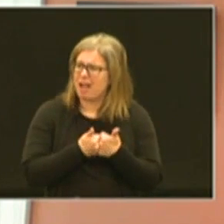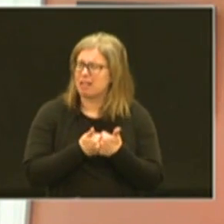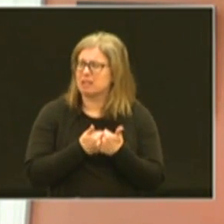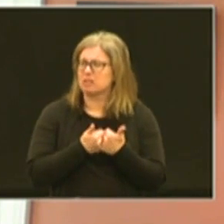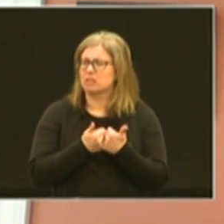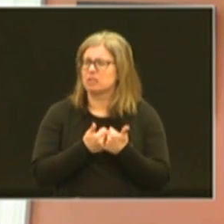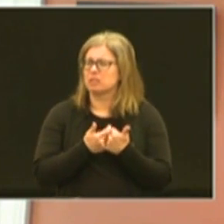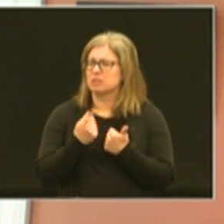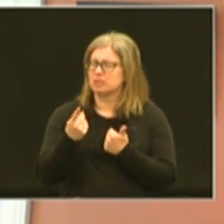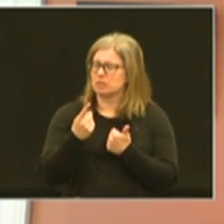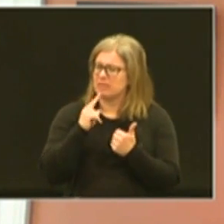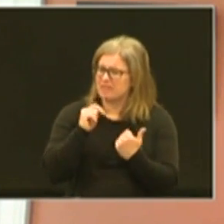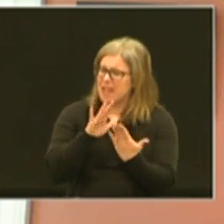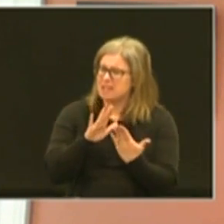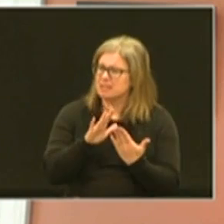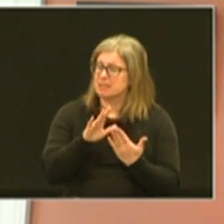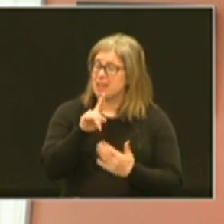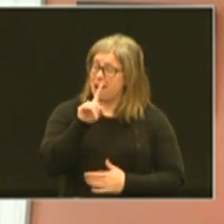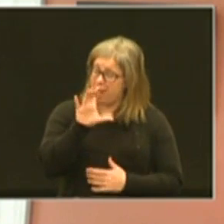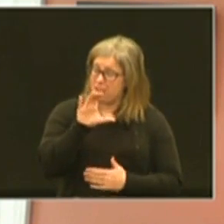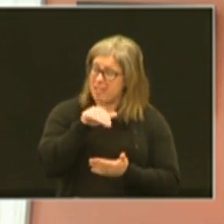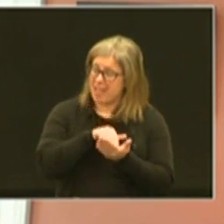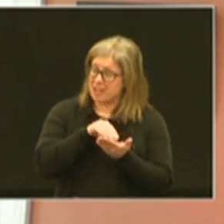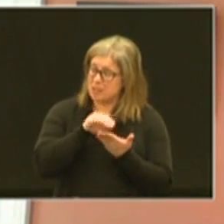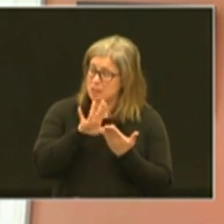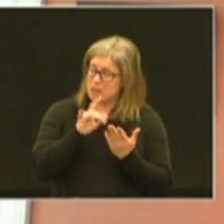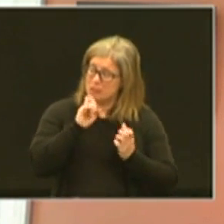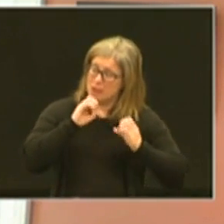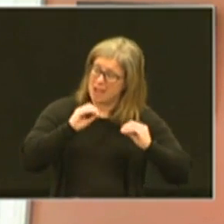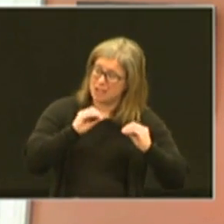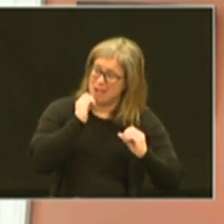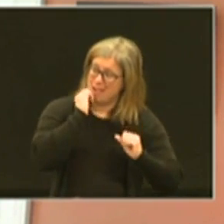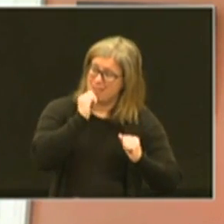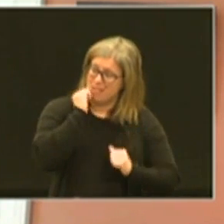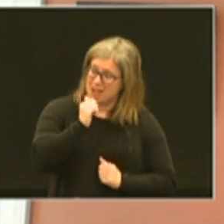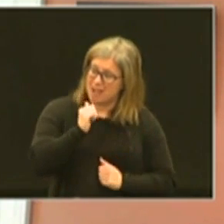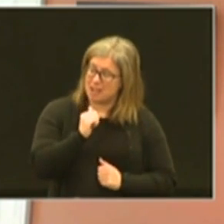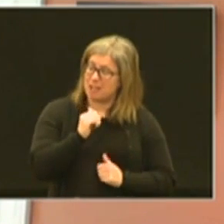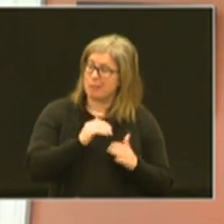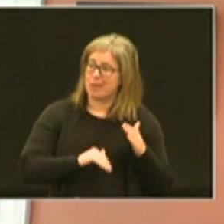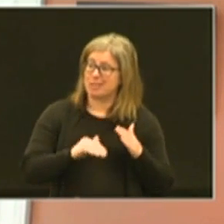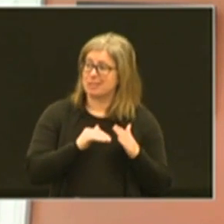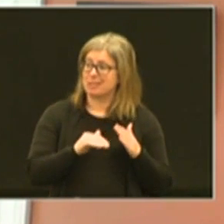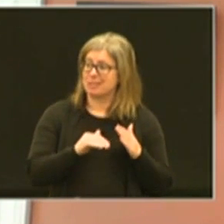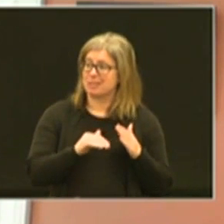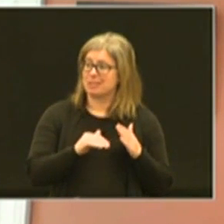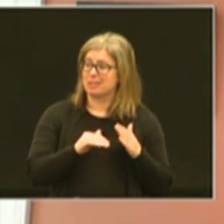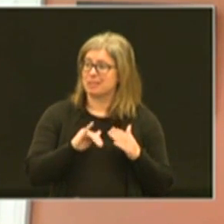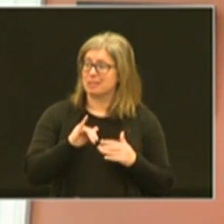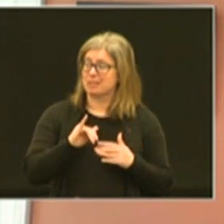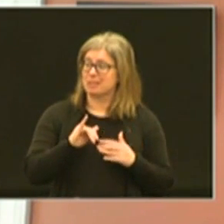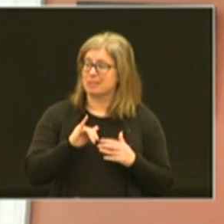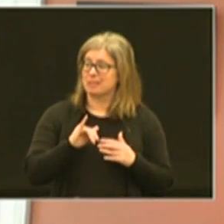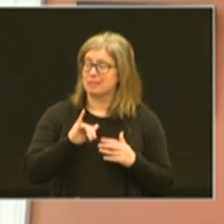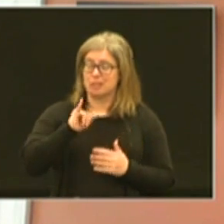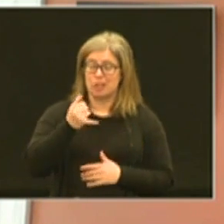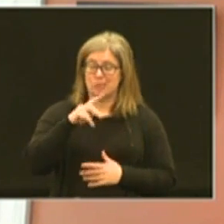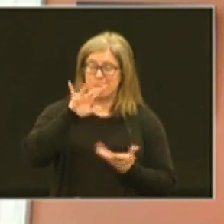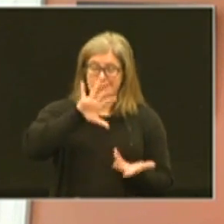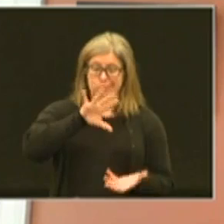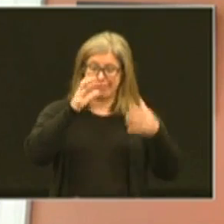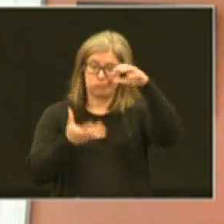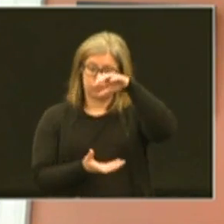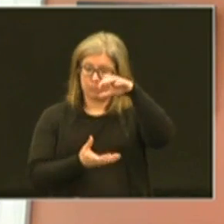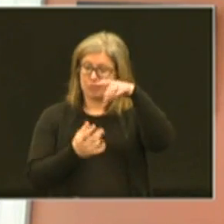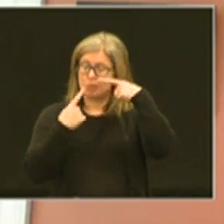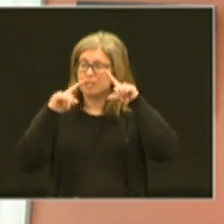all are facing a hundred thousand students you have to educate every day you basically turned up jcps upside down to